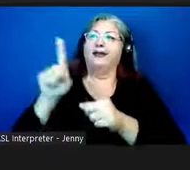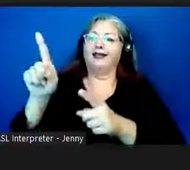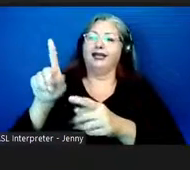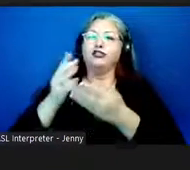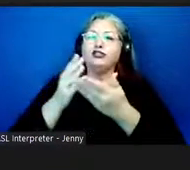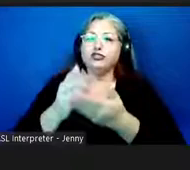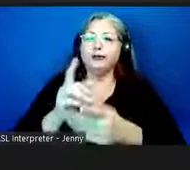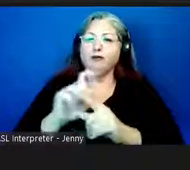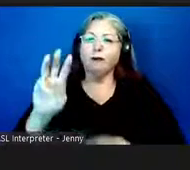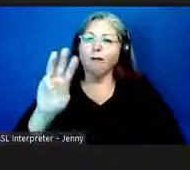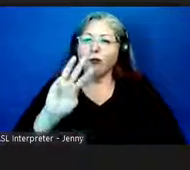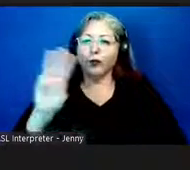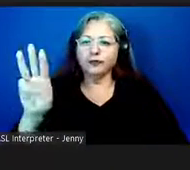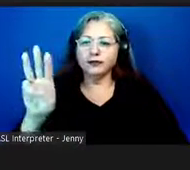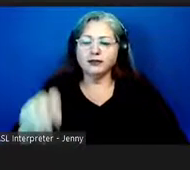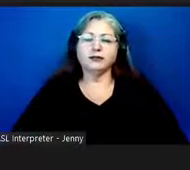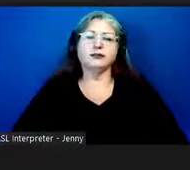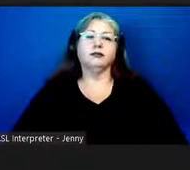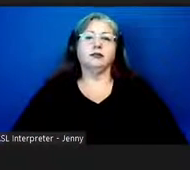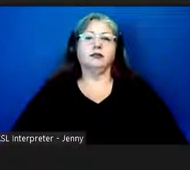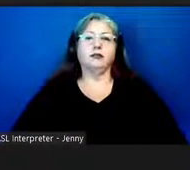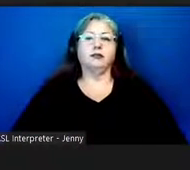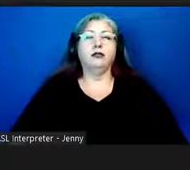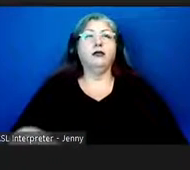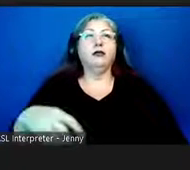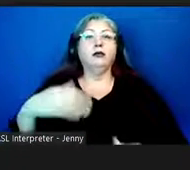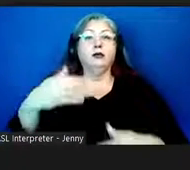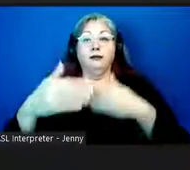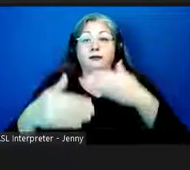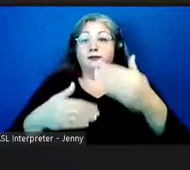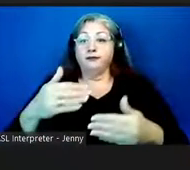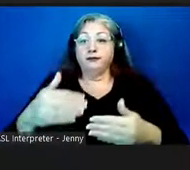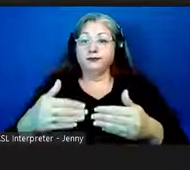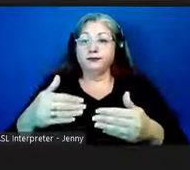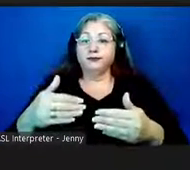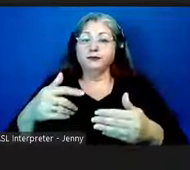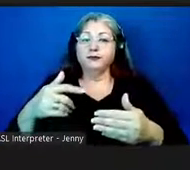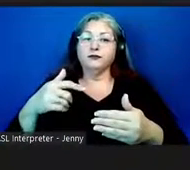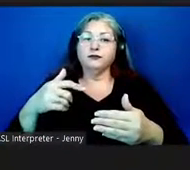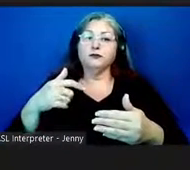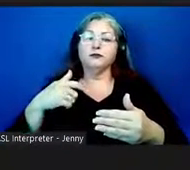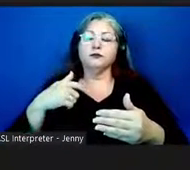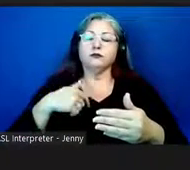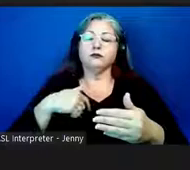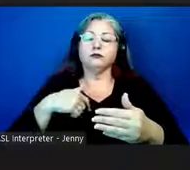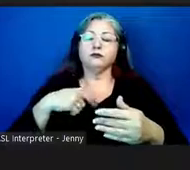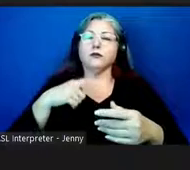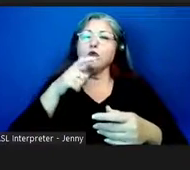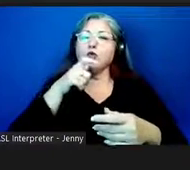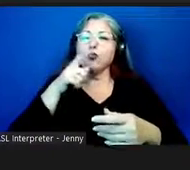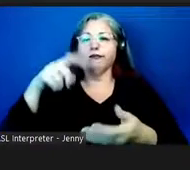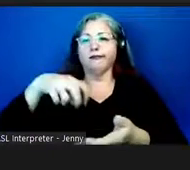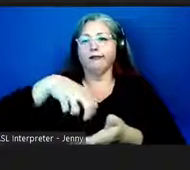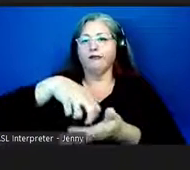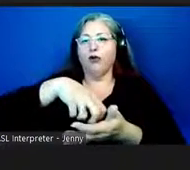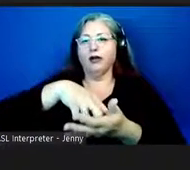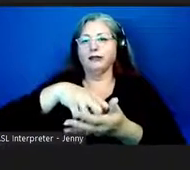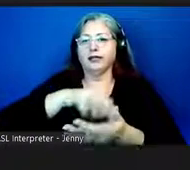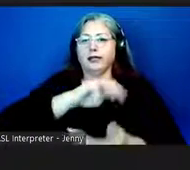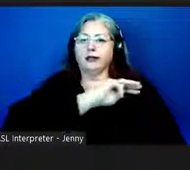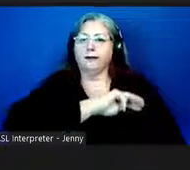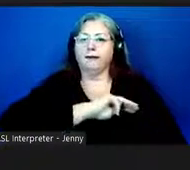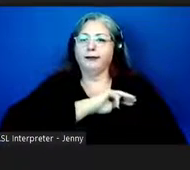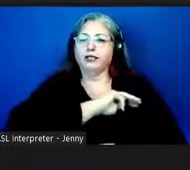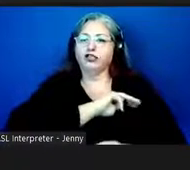arrived here so by the time we credit the protestant american missionaries that